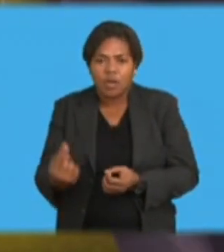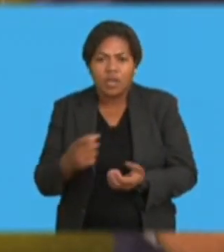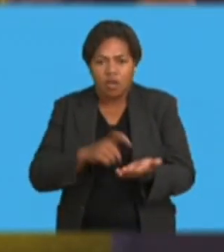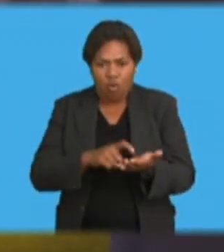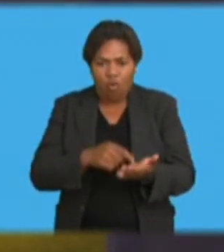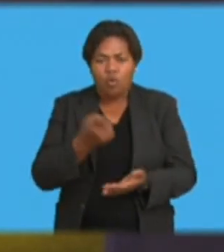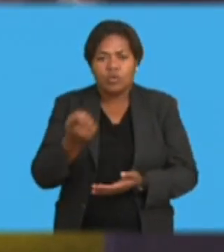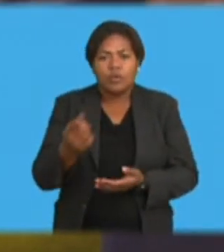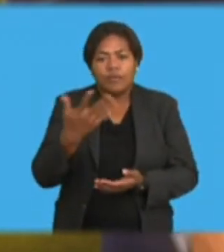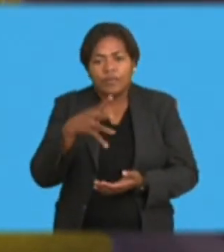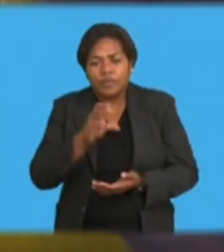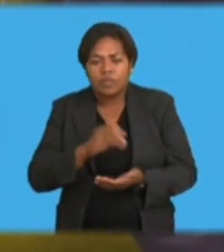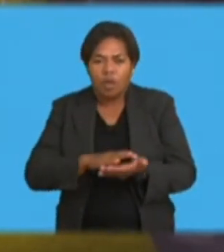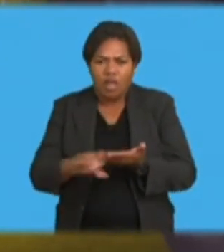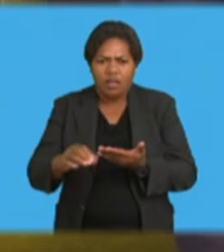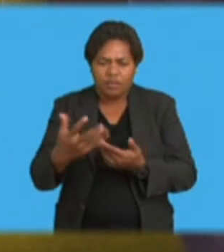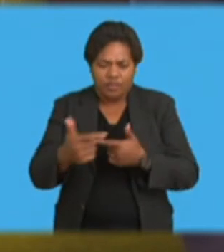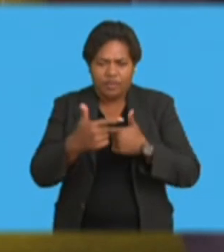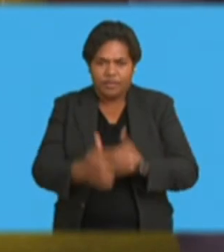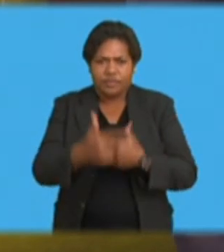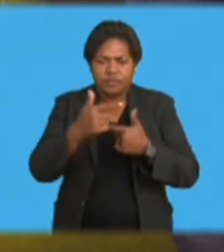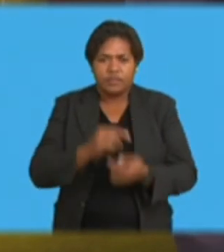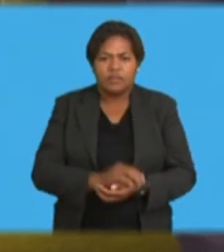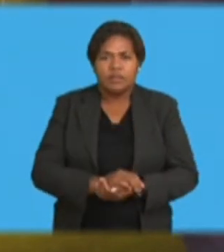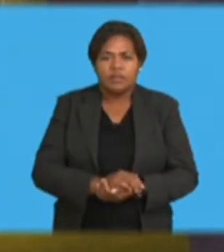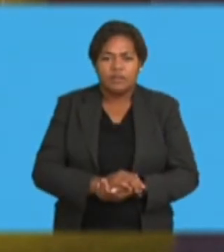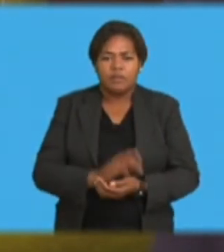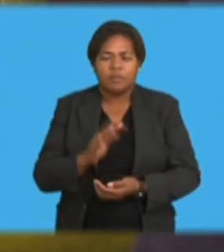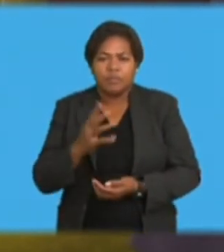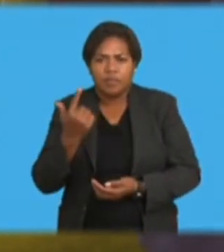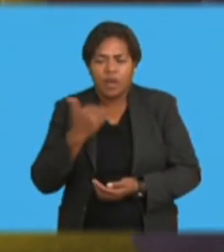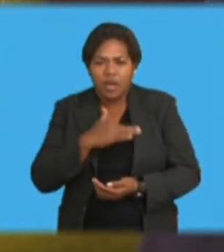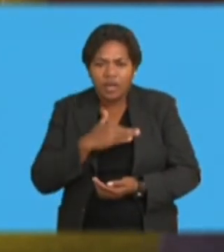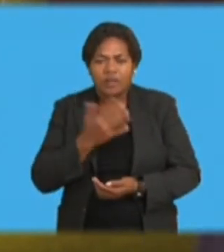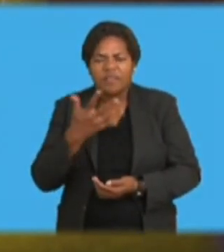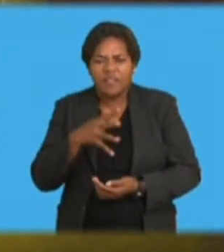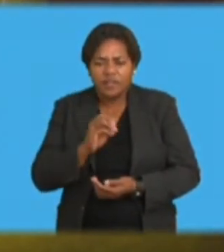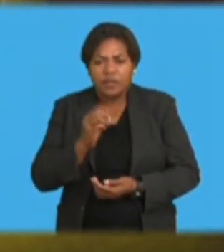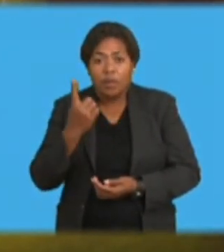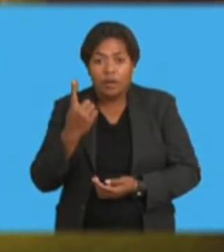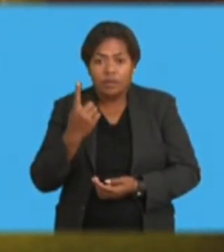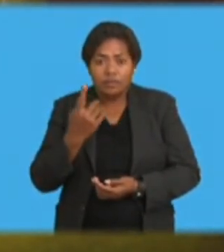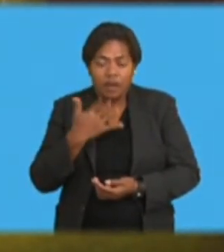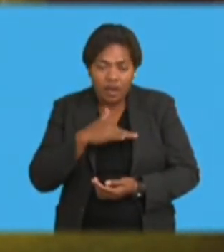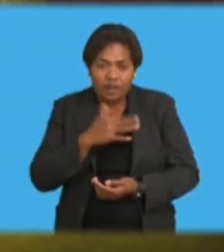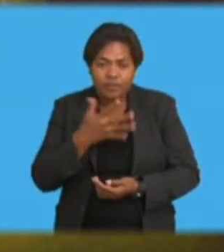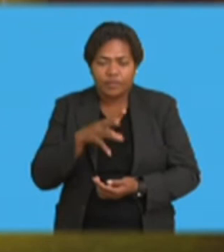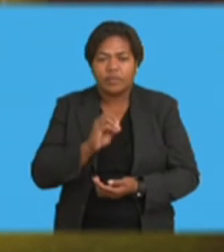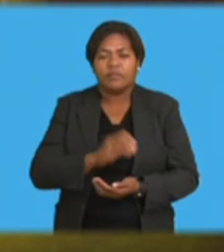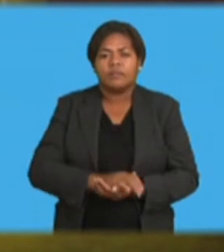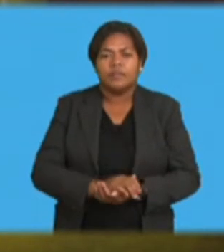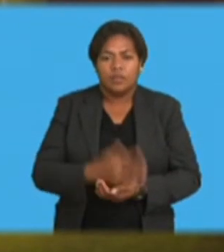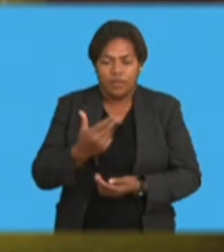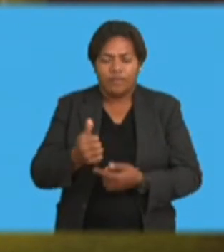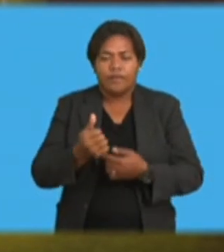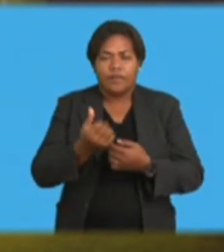There's a minimum threshold. So just because somebody owes you $100, $150, you cannot. And, Madam Speaker, from memory, the minimum amount